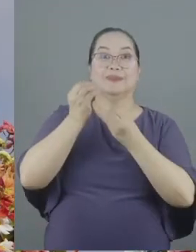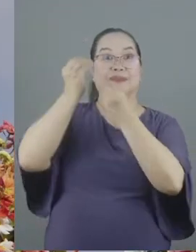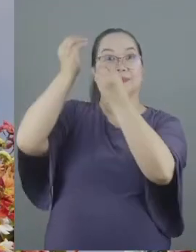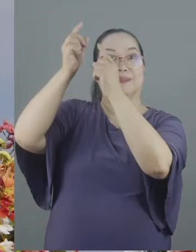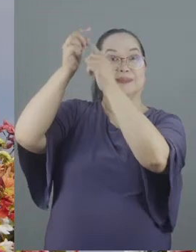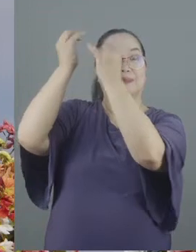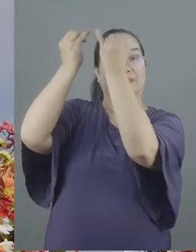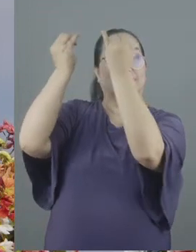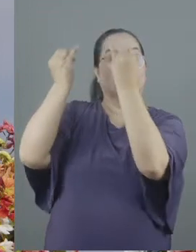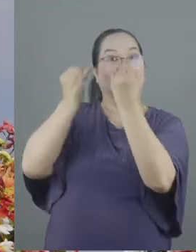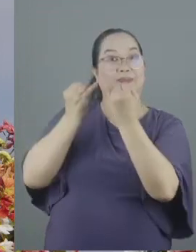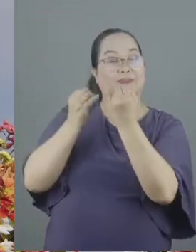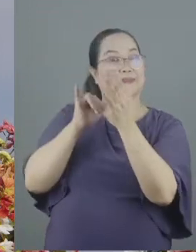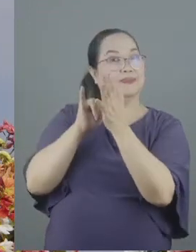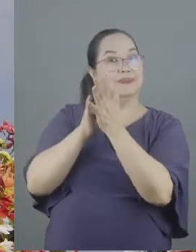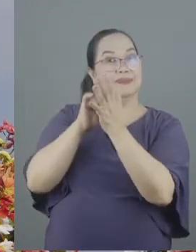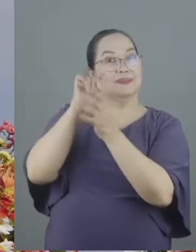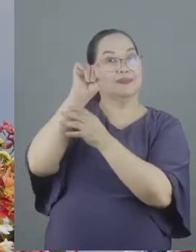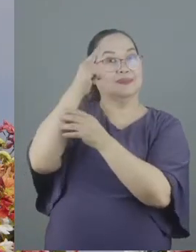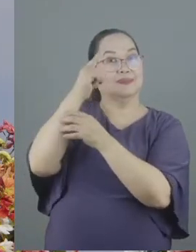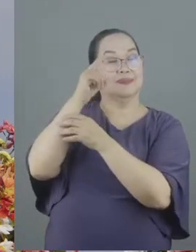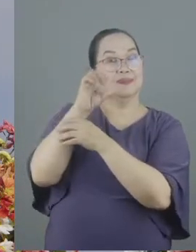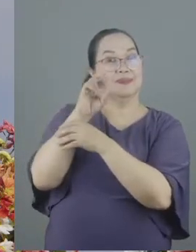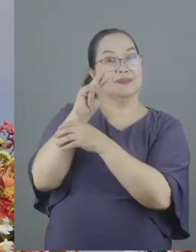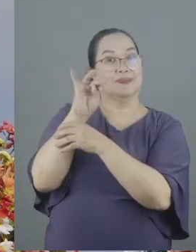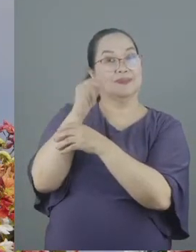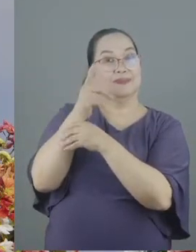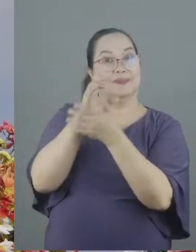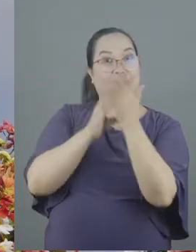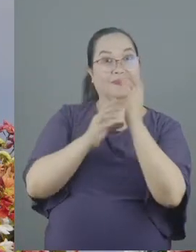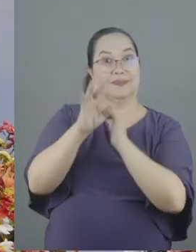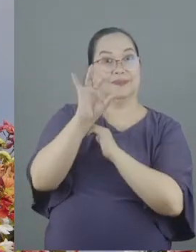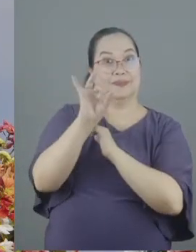but actually in 1 Corinthians chapter 8